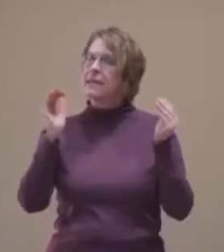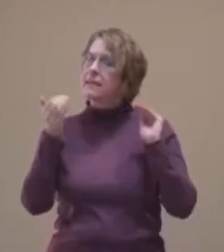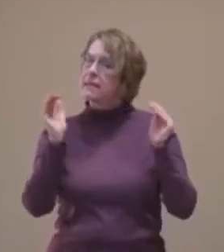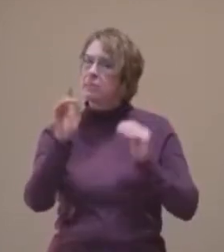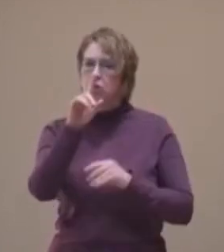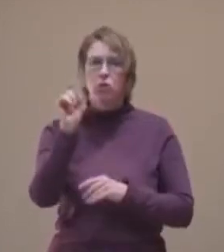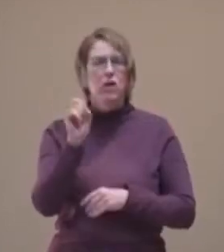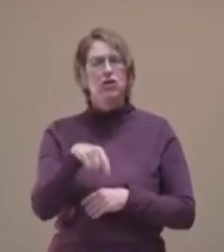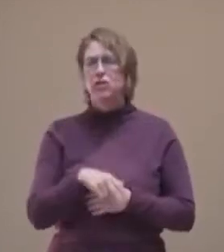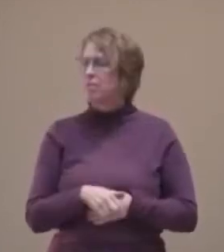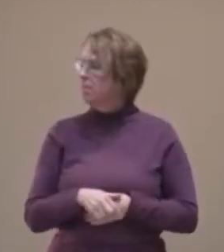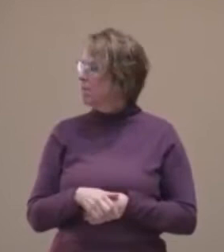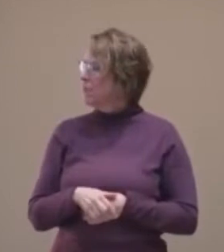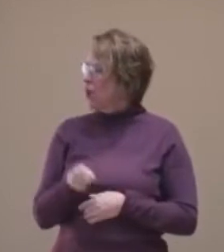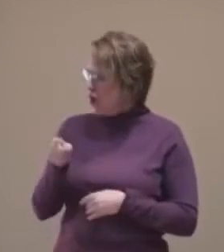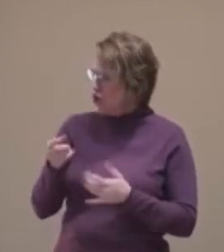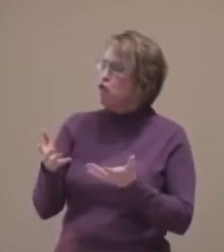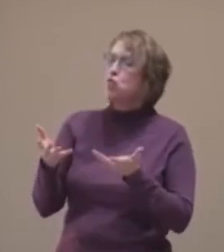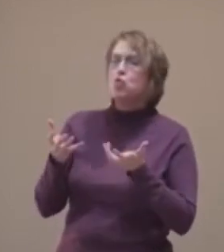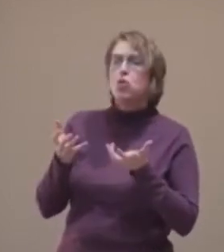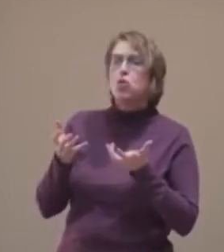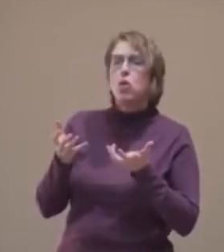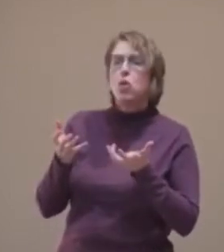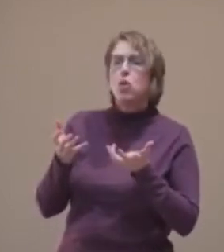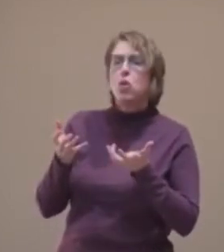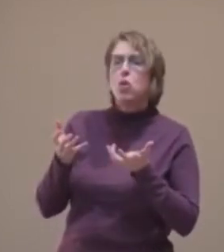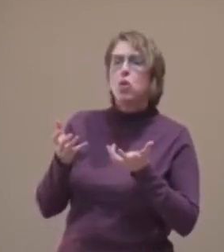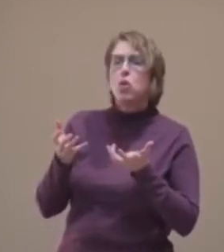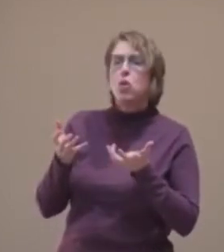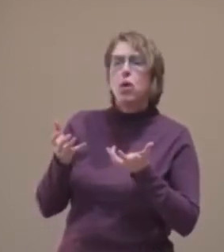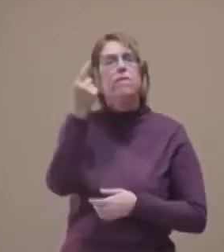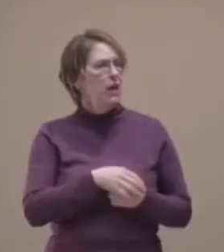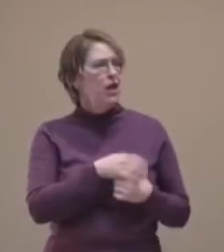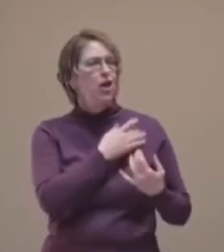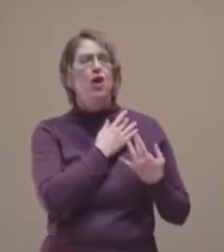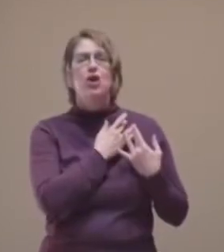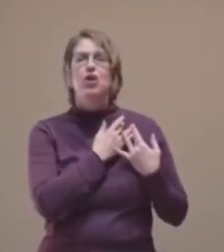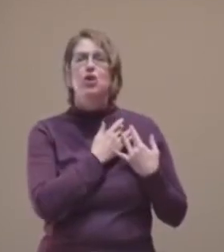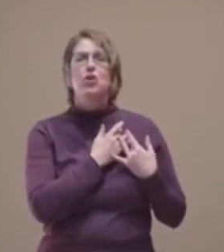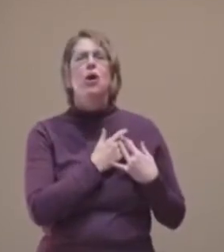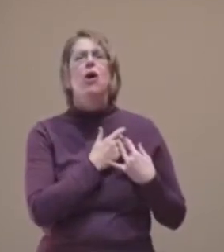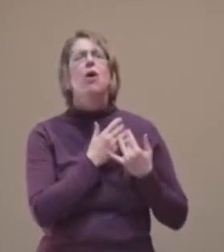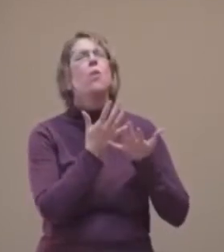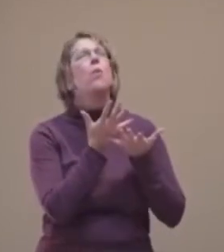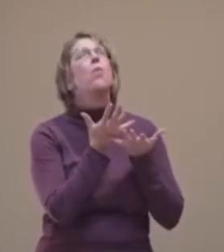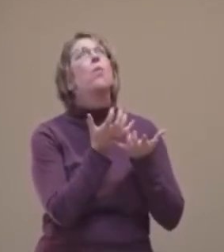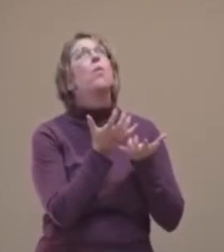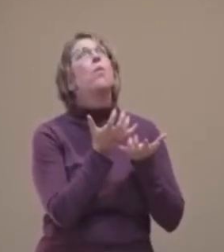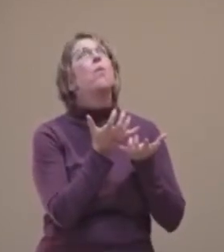long for? For what does your heart yearn?